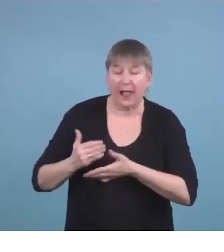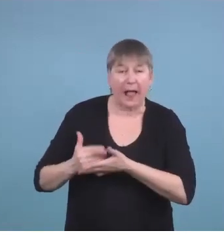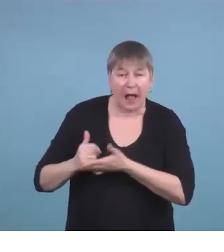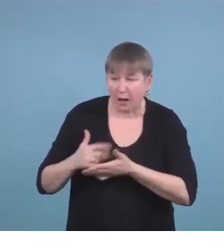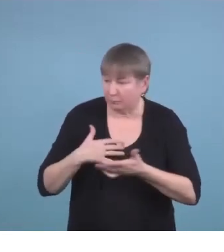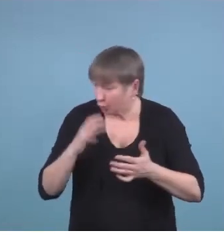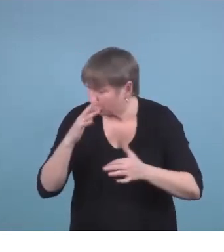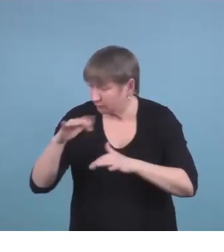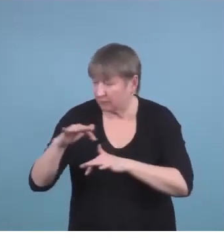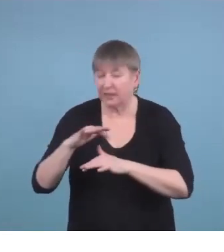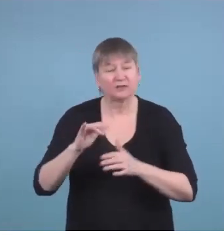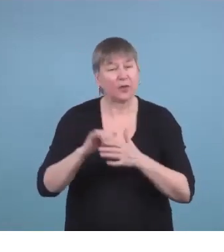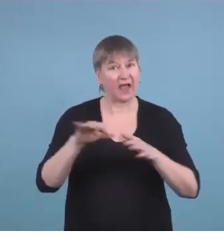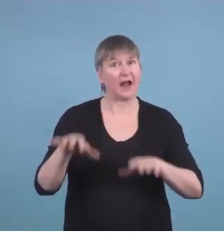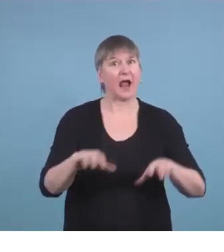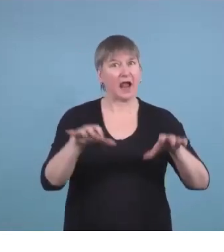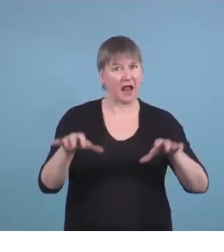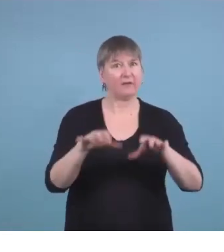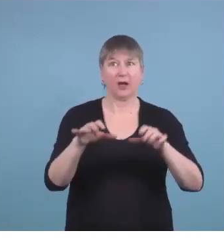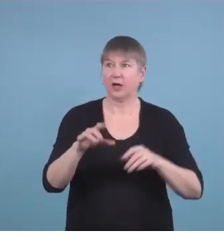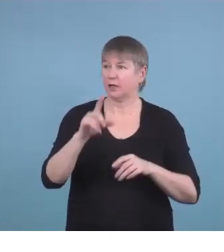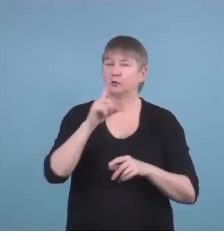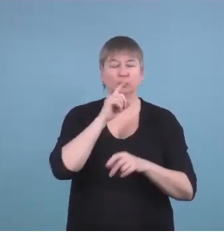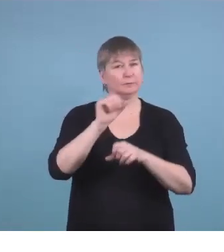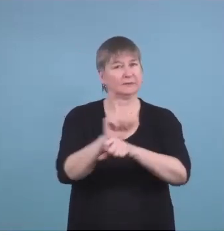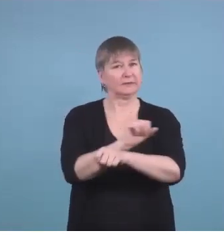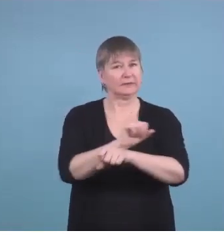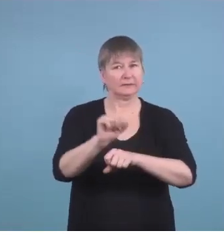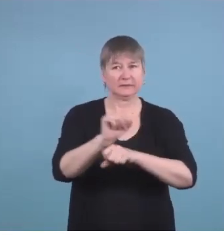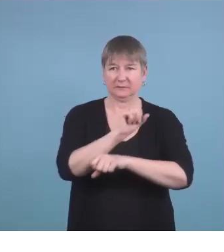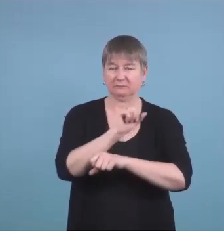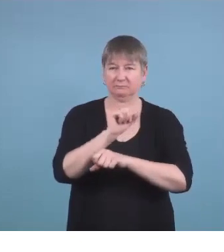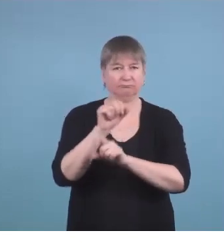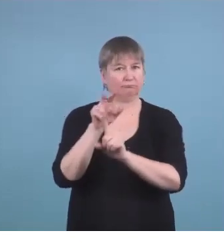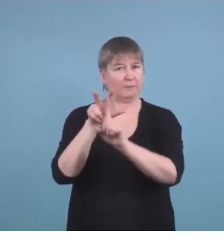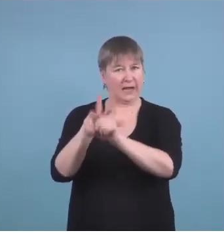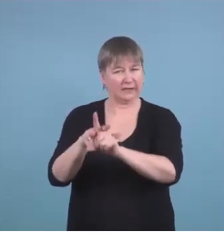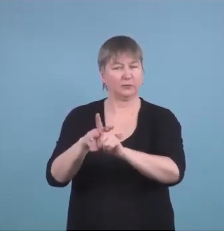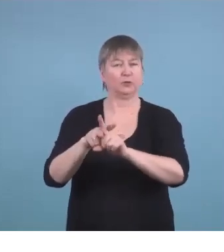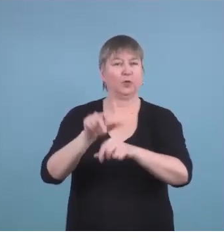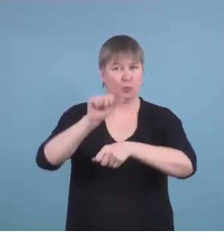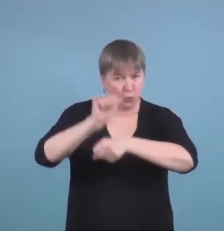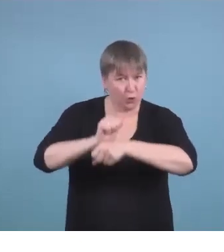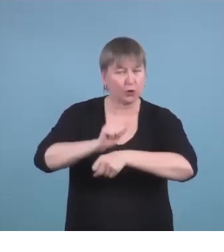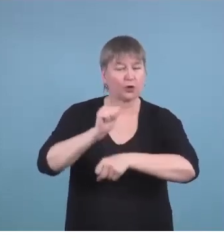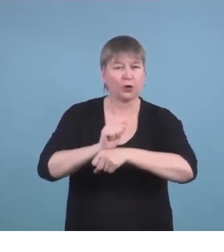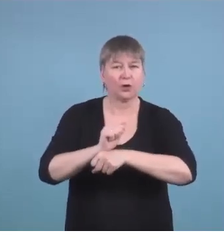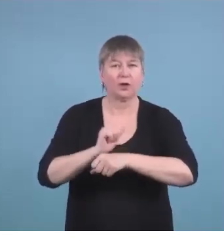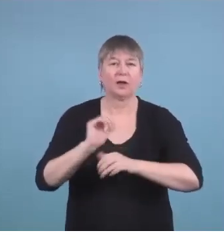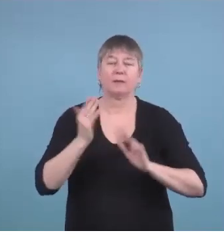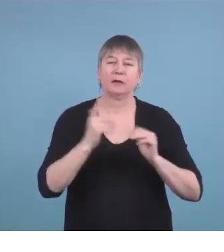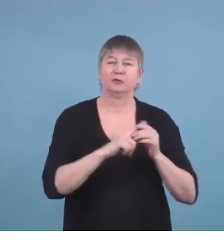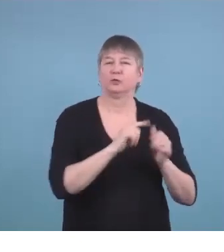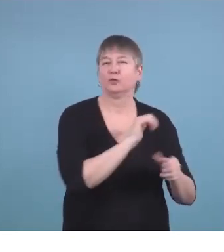that actually do have more of a work experience feel than helping out in the school